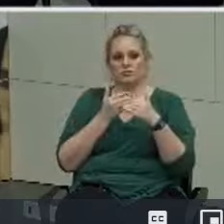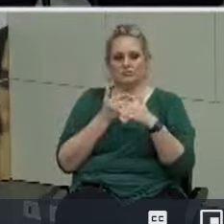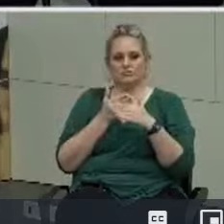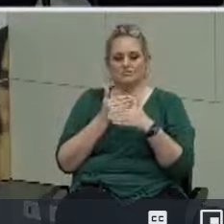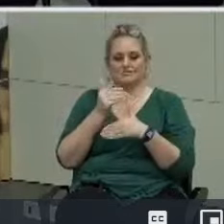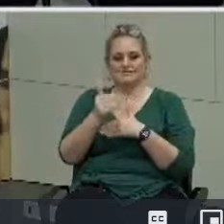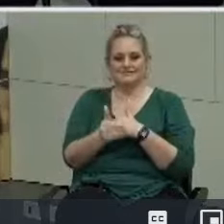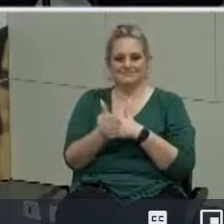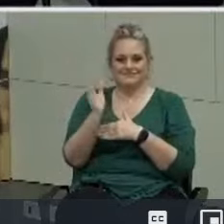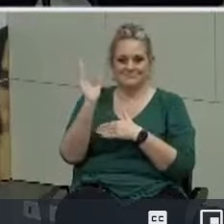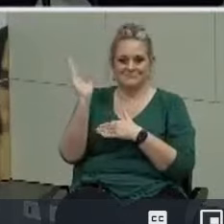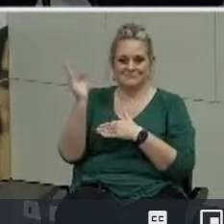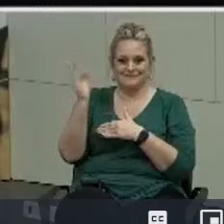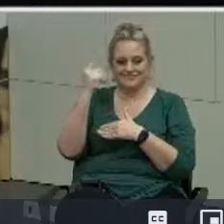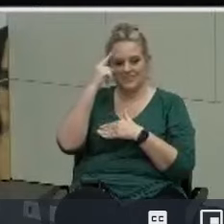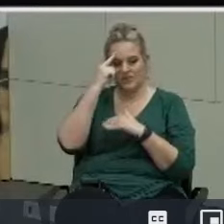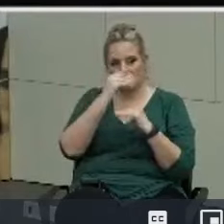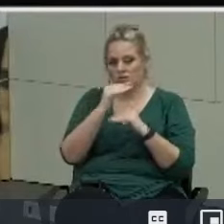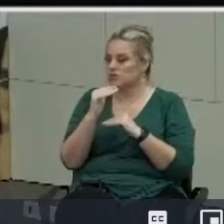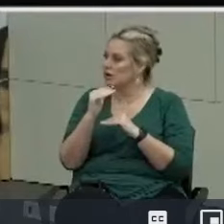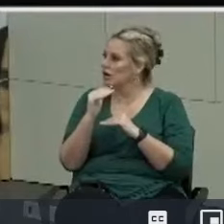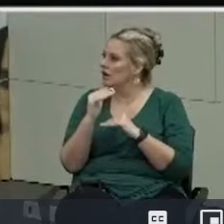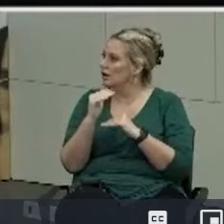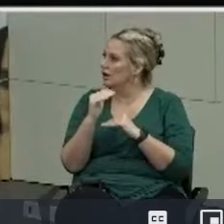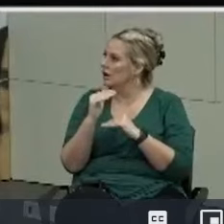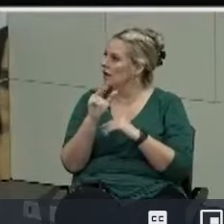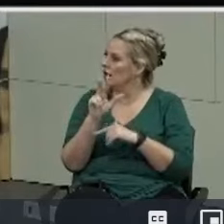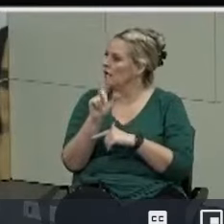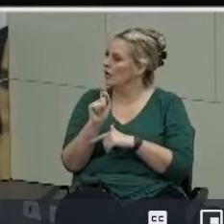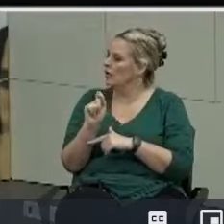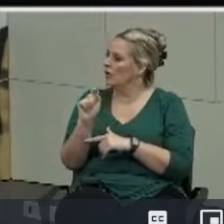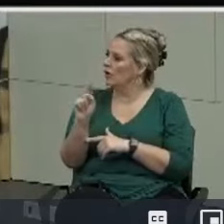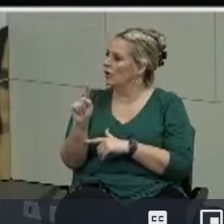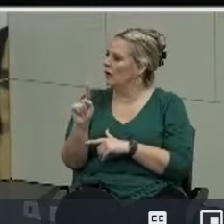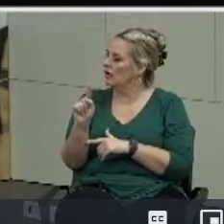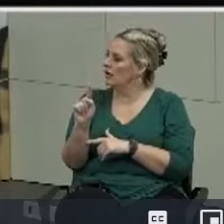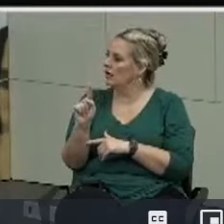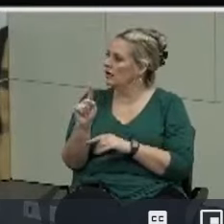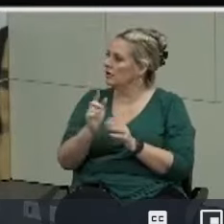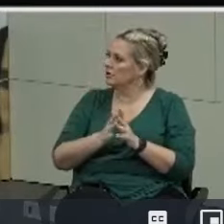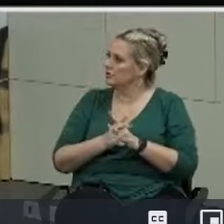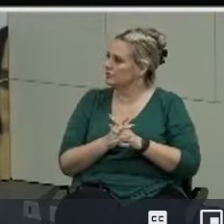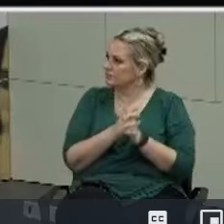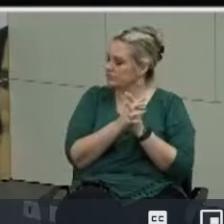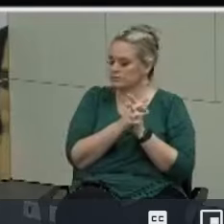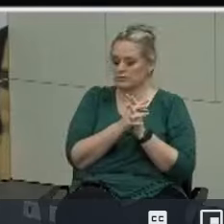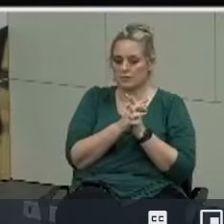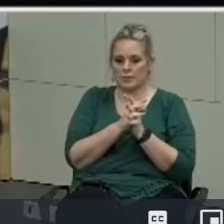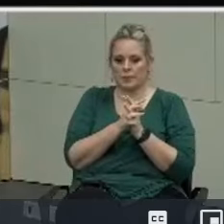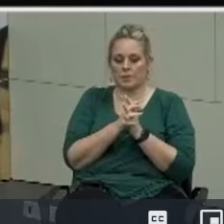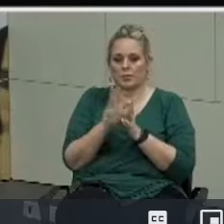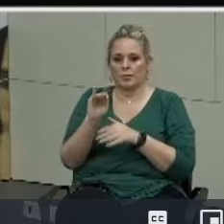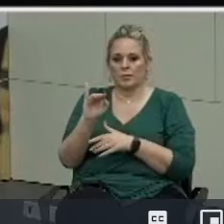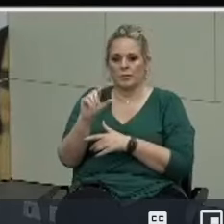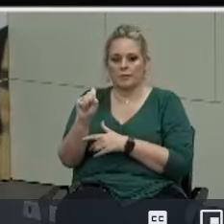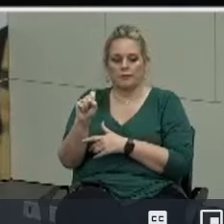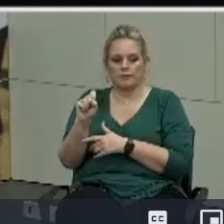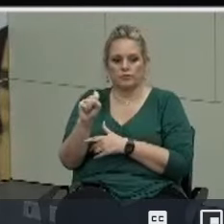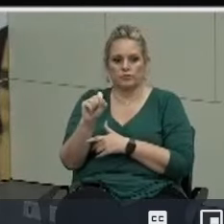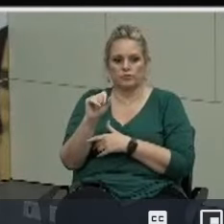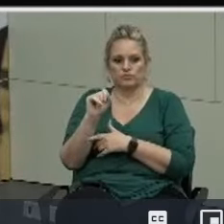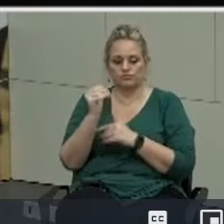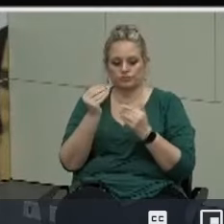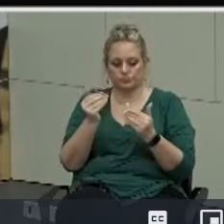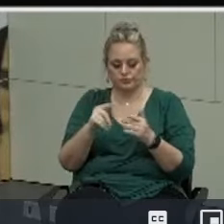is the presentation of constraint three progress measure 3.1 um and superintendent miles if you want to get